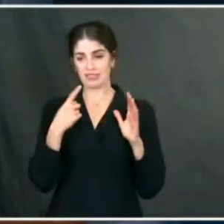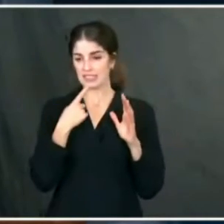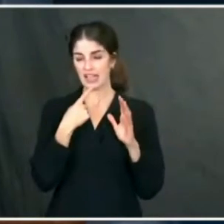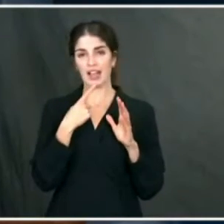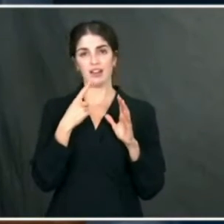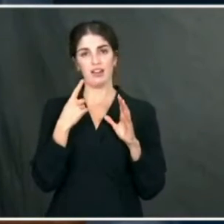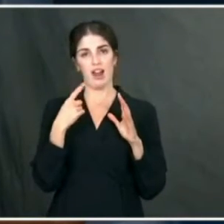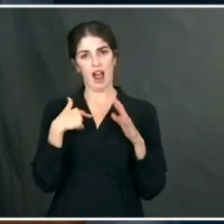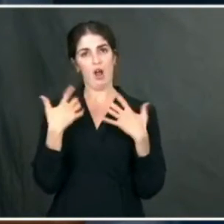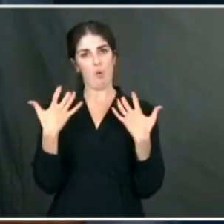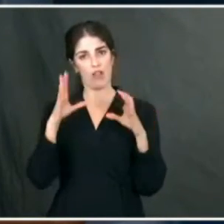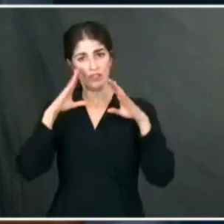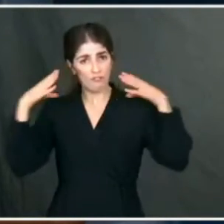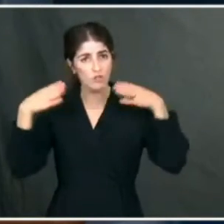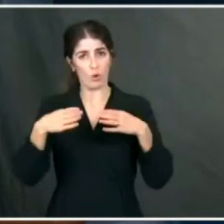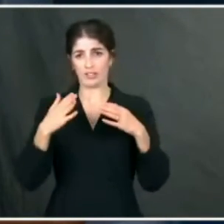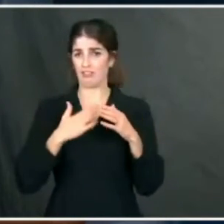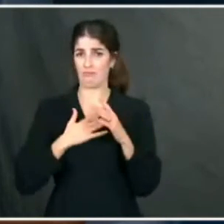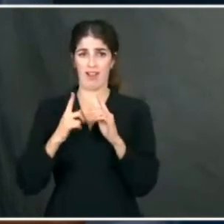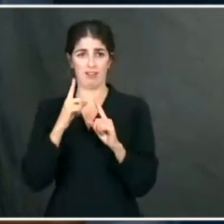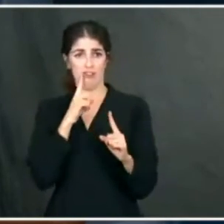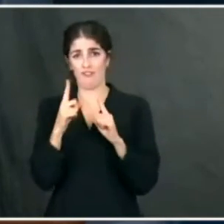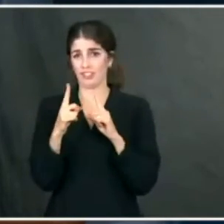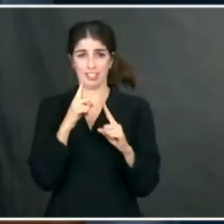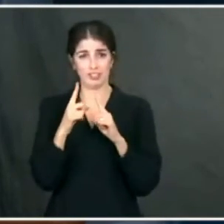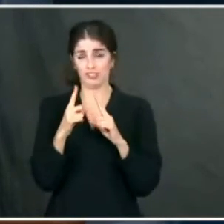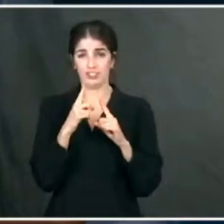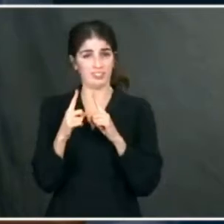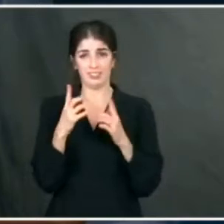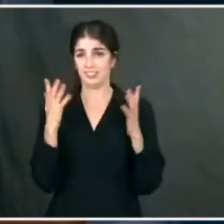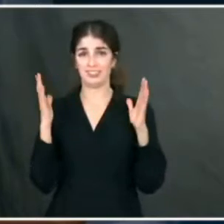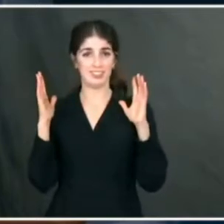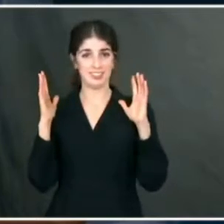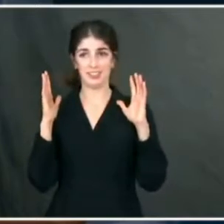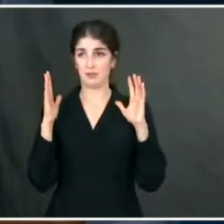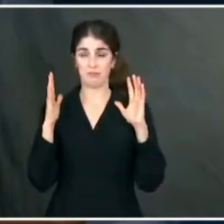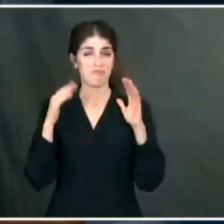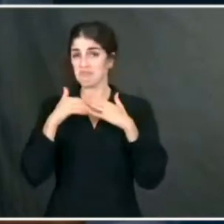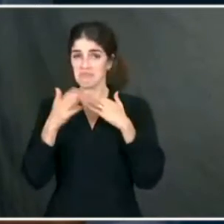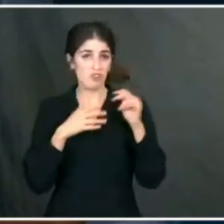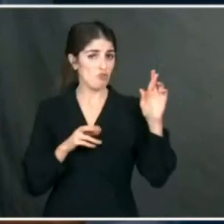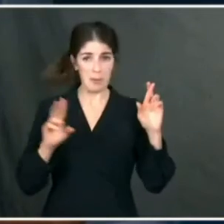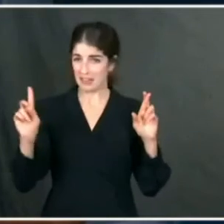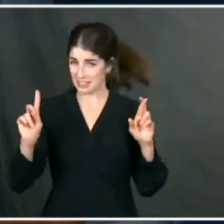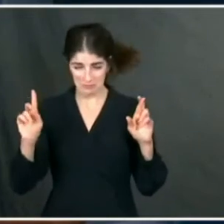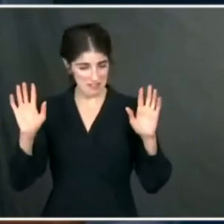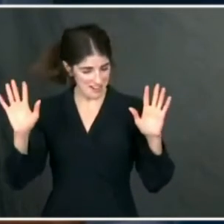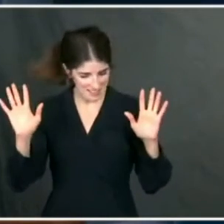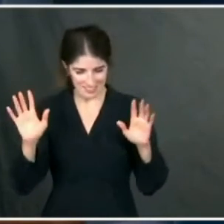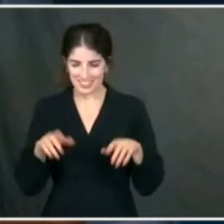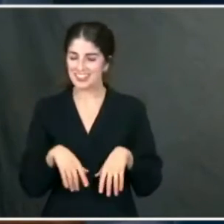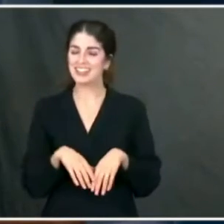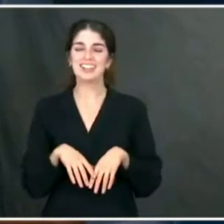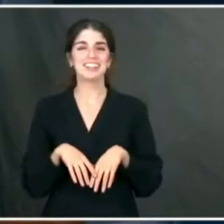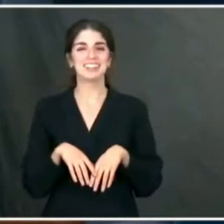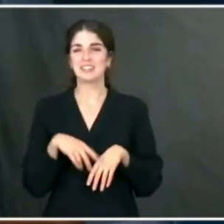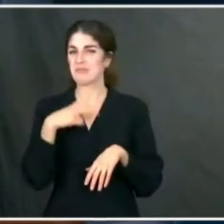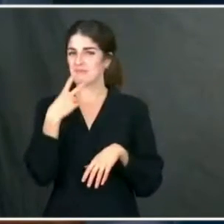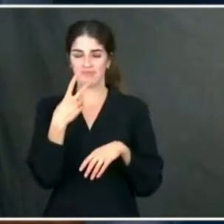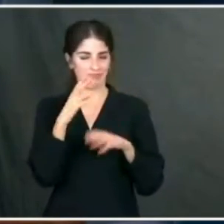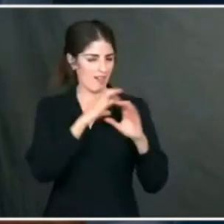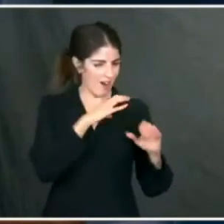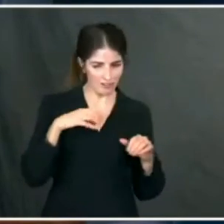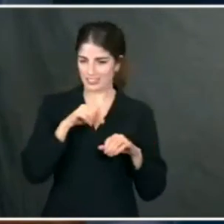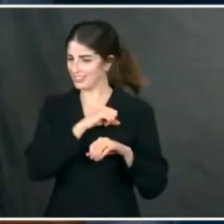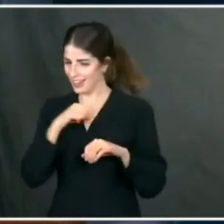of his conversations are and what his intention is with his engagements with leaders from both sides of the aisle and in both houses of Congress,